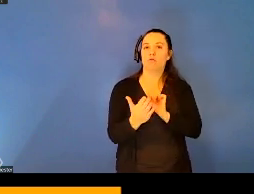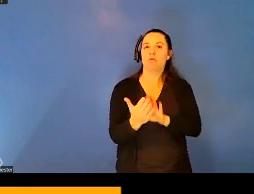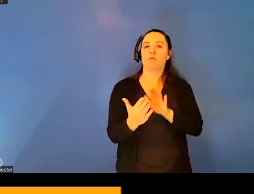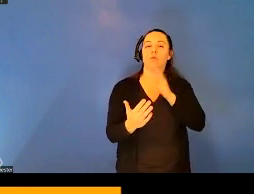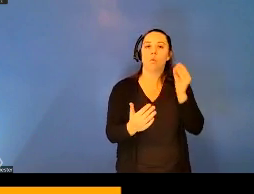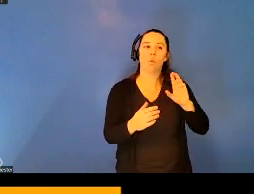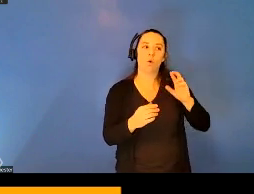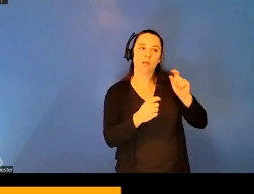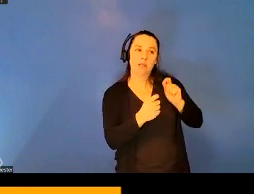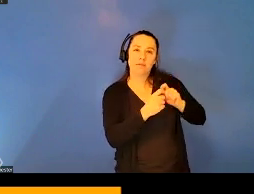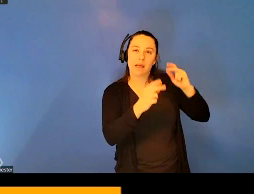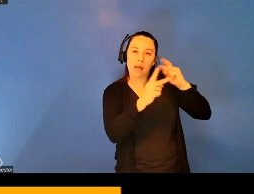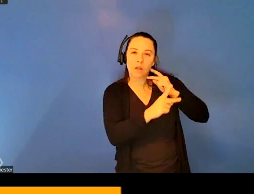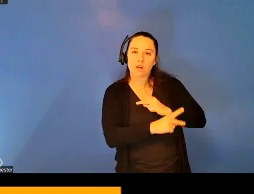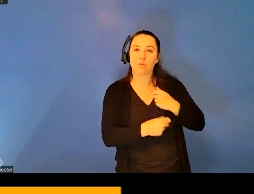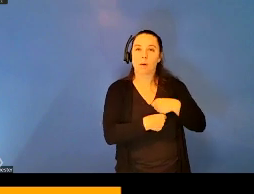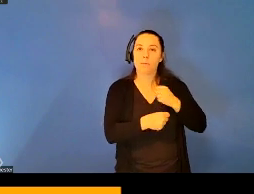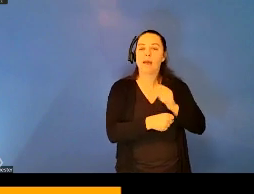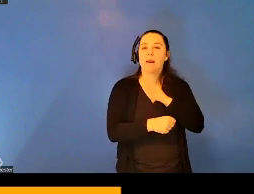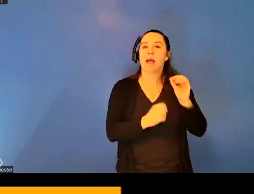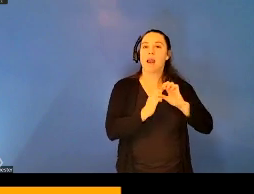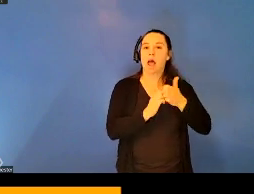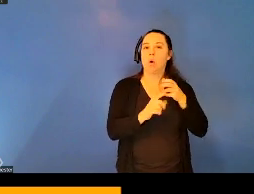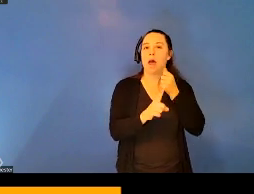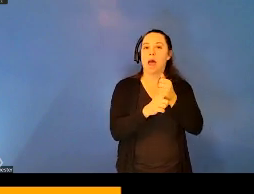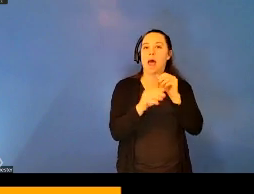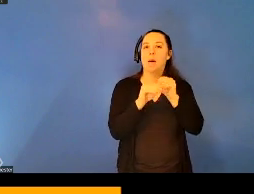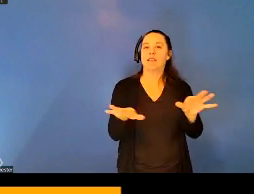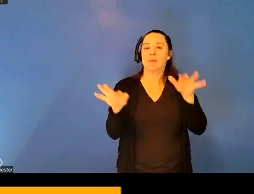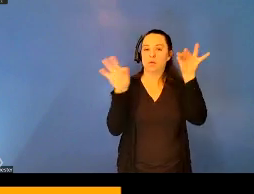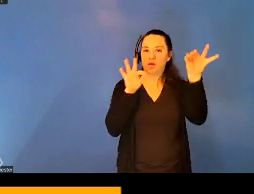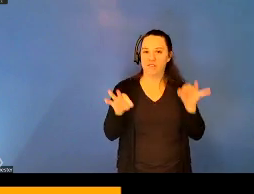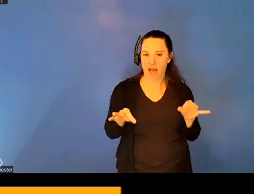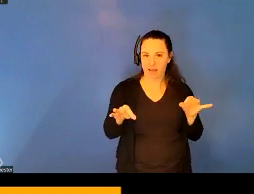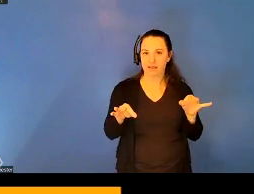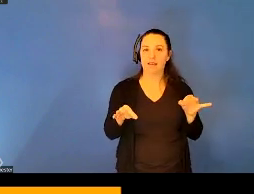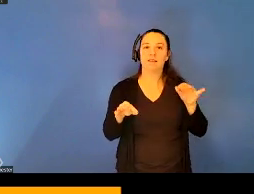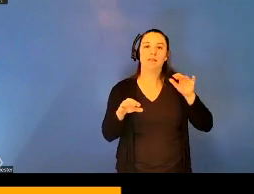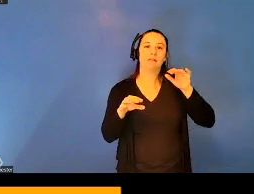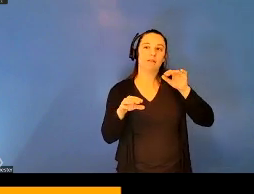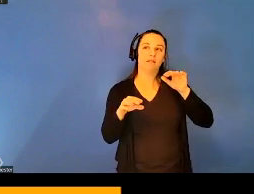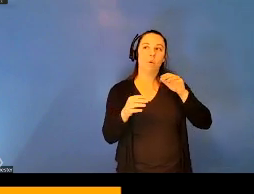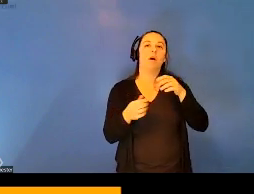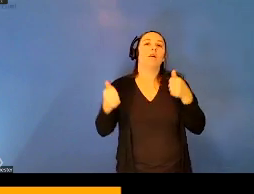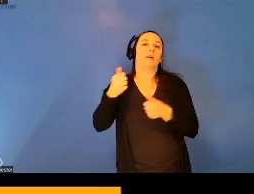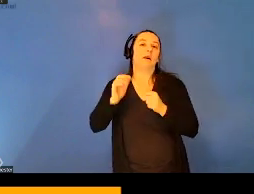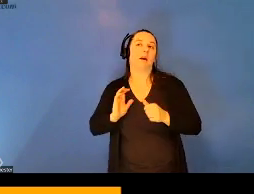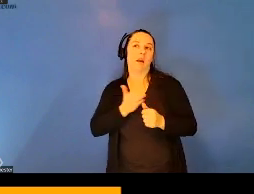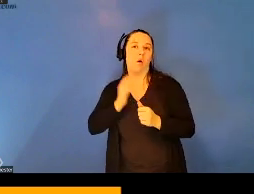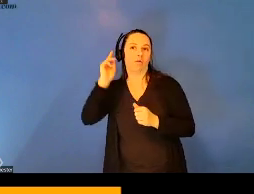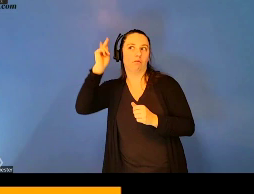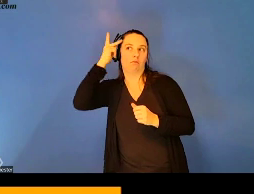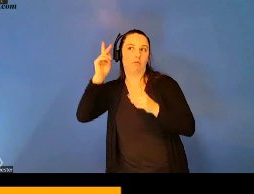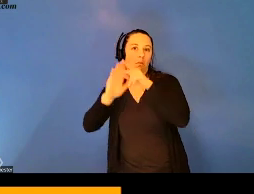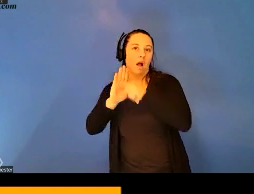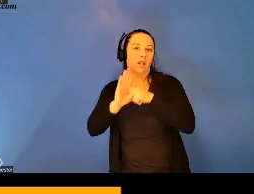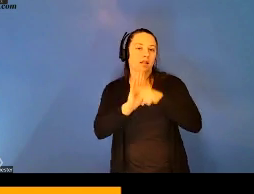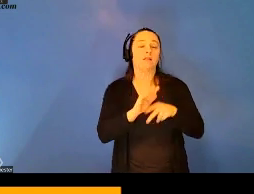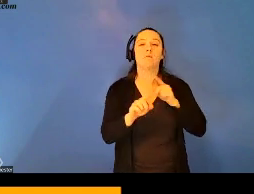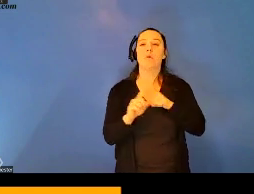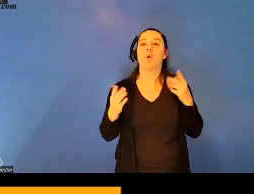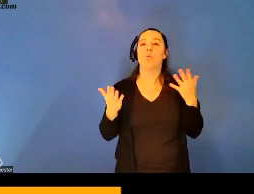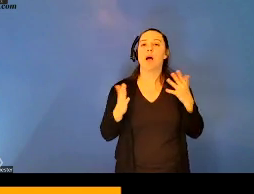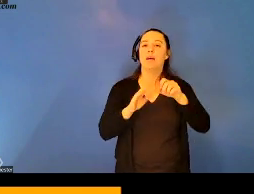were made and how an epidemic is defined given a particular ecosystem of policies. However, what systems of